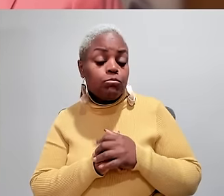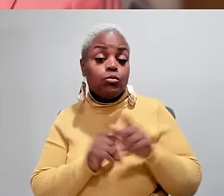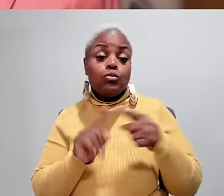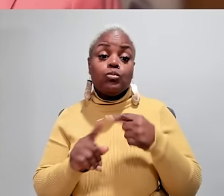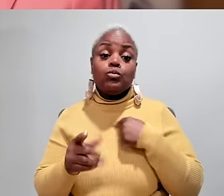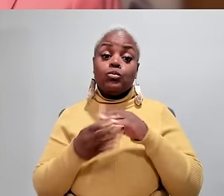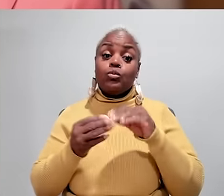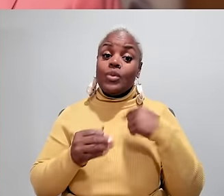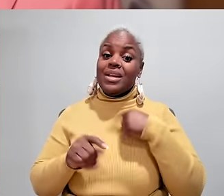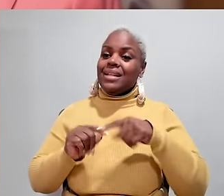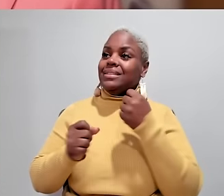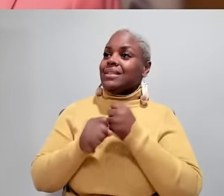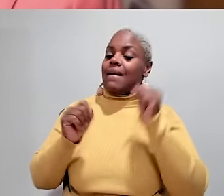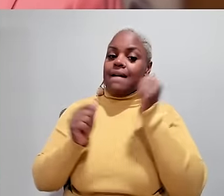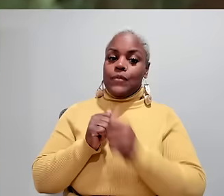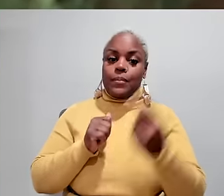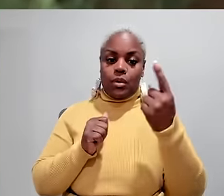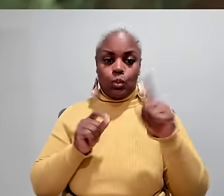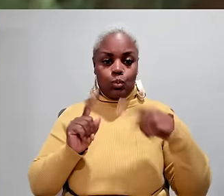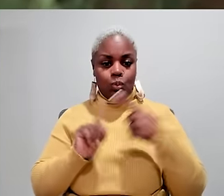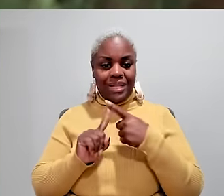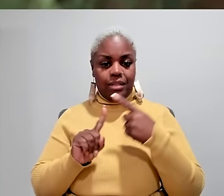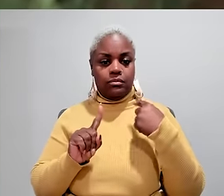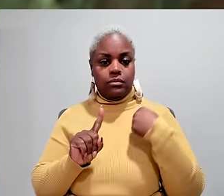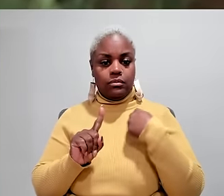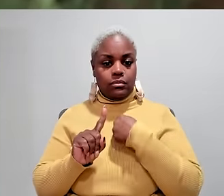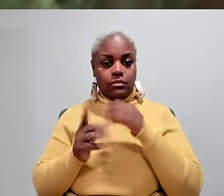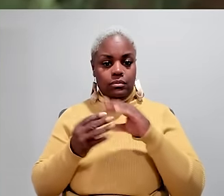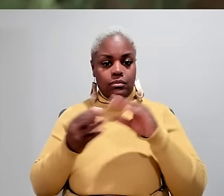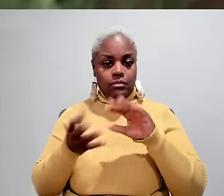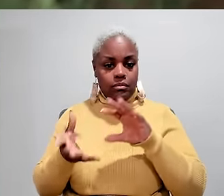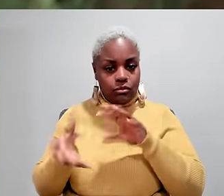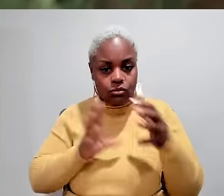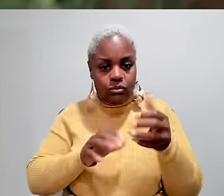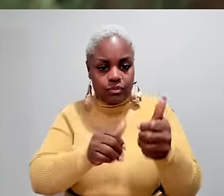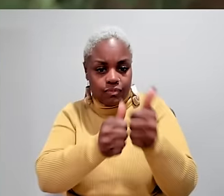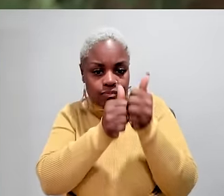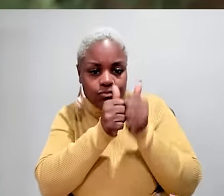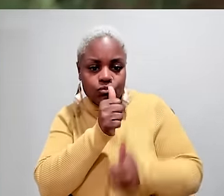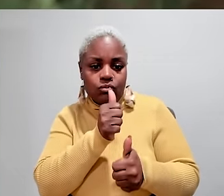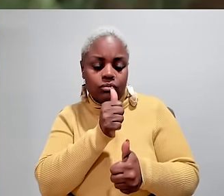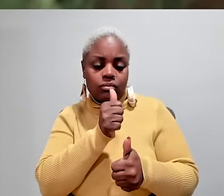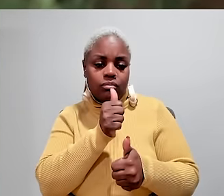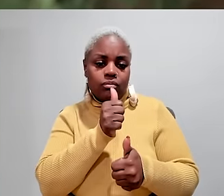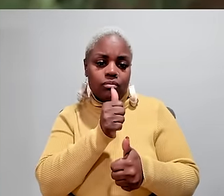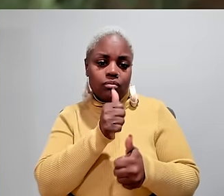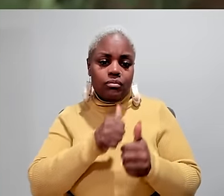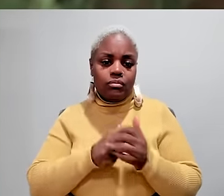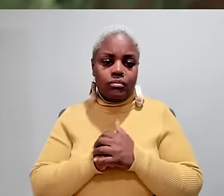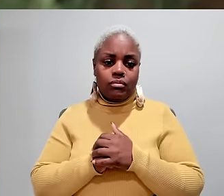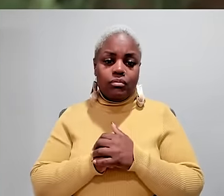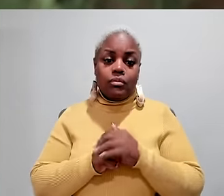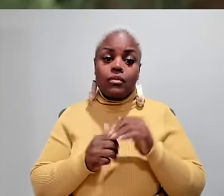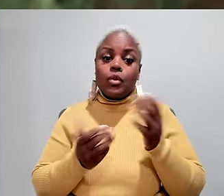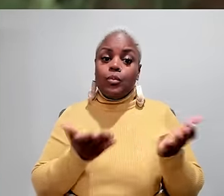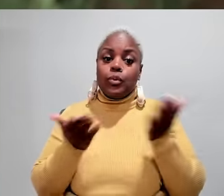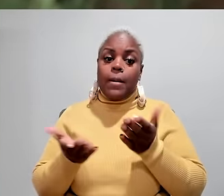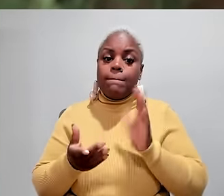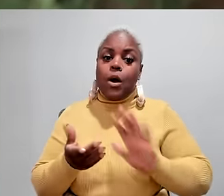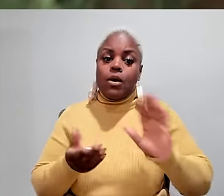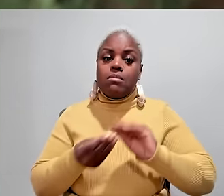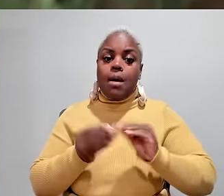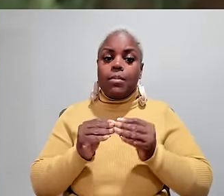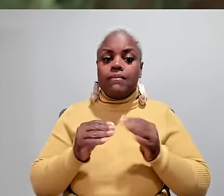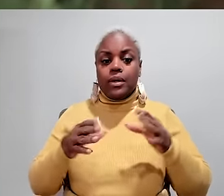individuals with disabilities? TAYLOR we say we can't save everybody, when we say that every disaster is going to bring